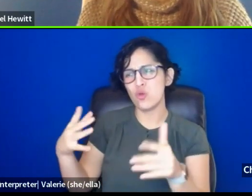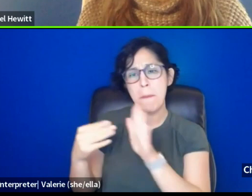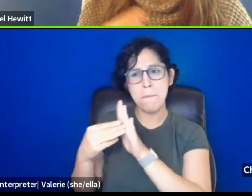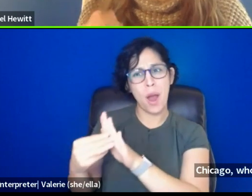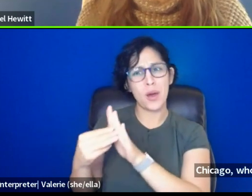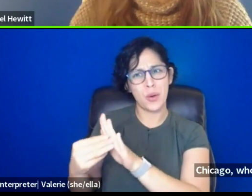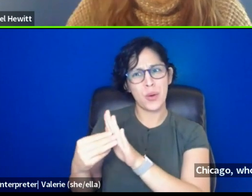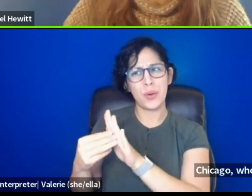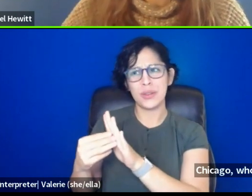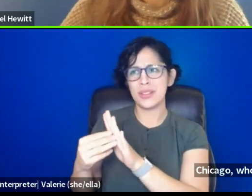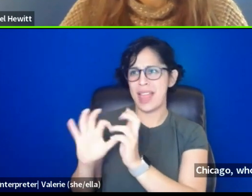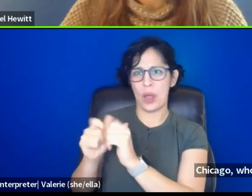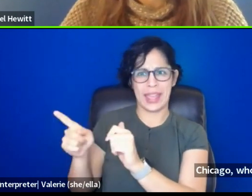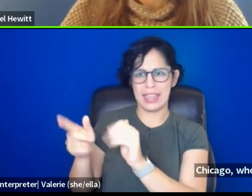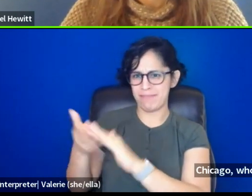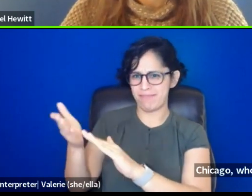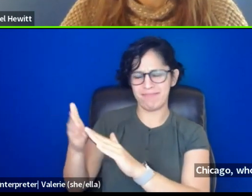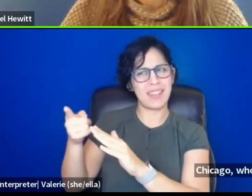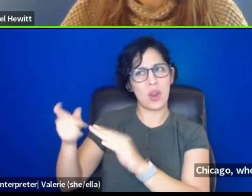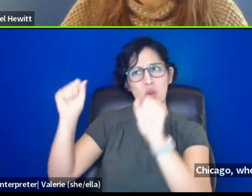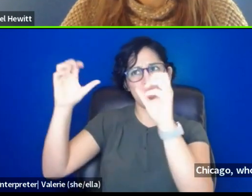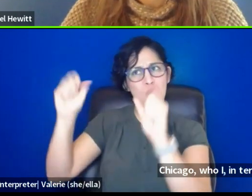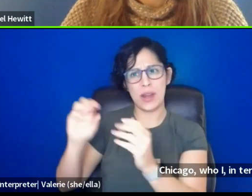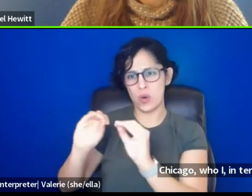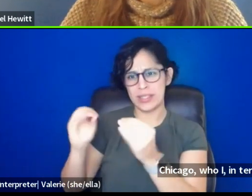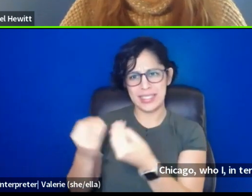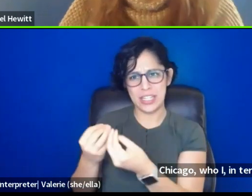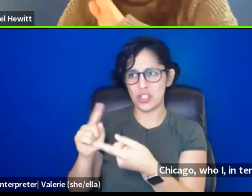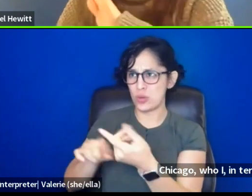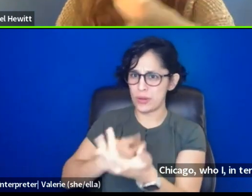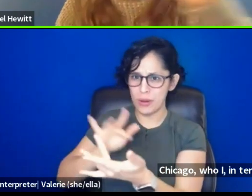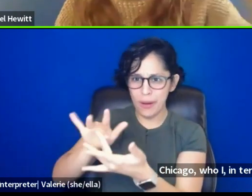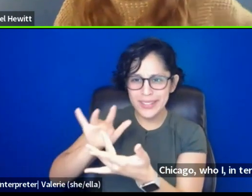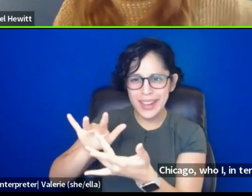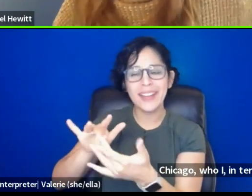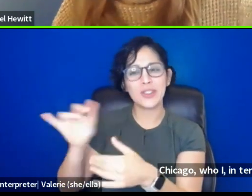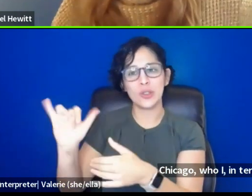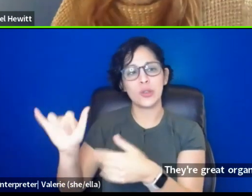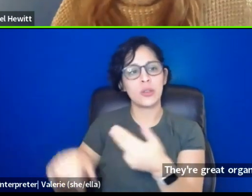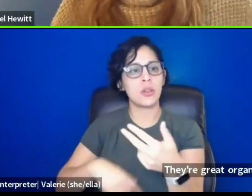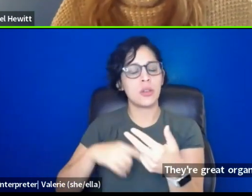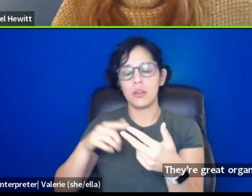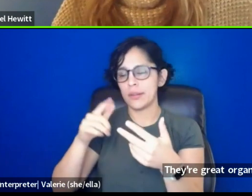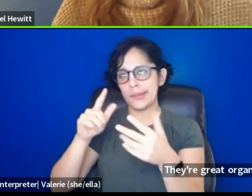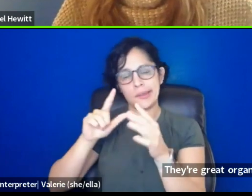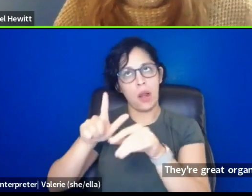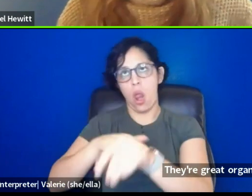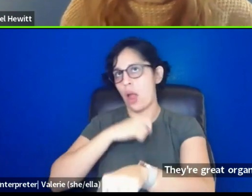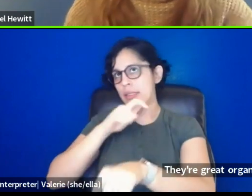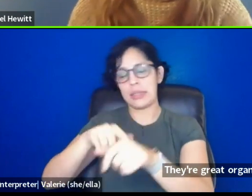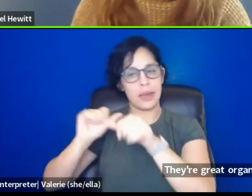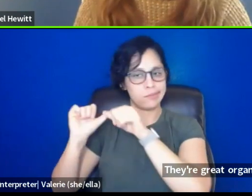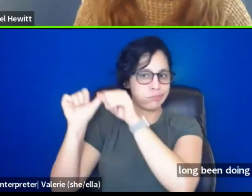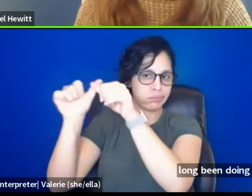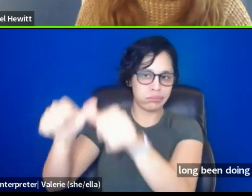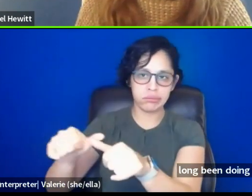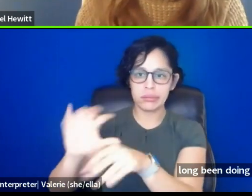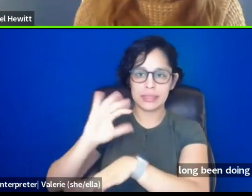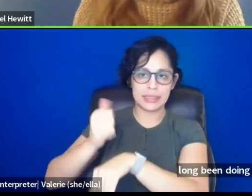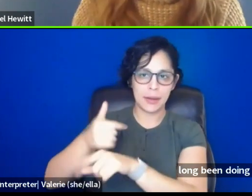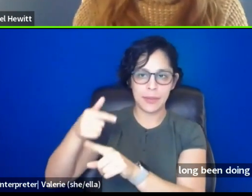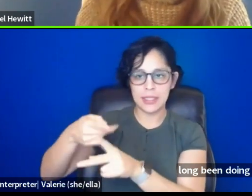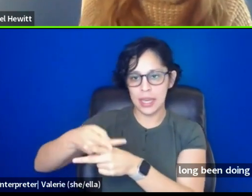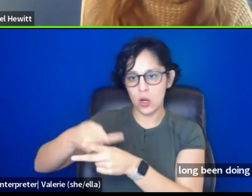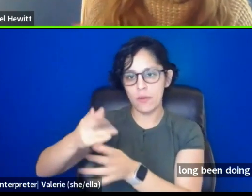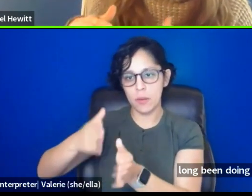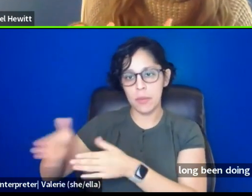like they're a great, they're a great organization to engage with. They have long been doing this, um, caregiver supported plan, but just